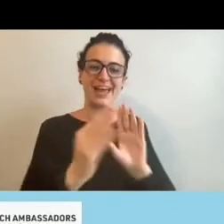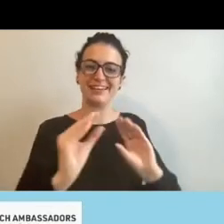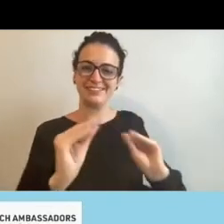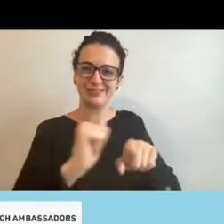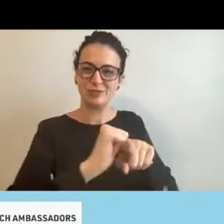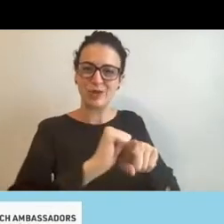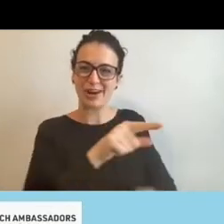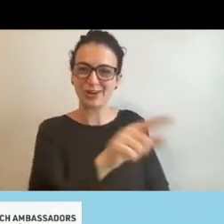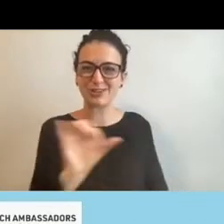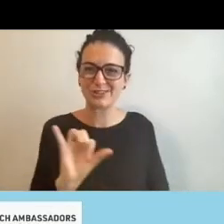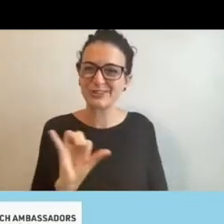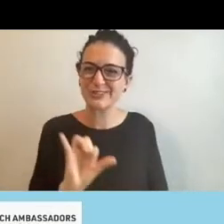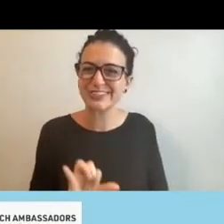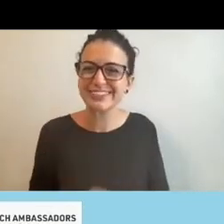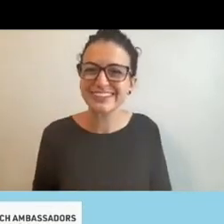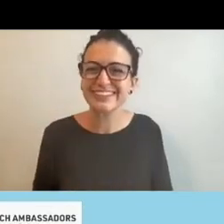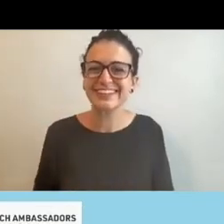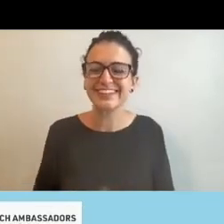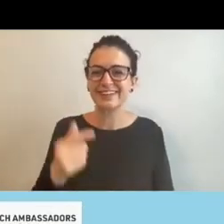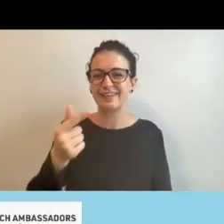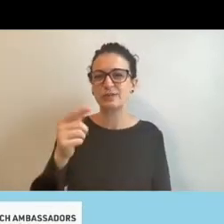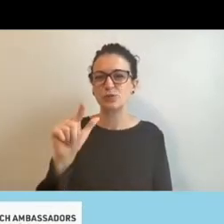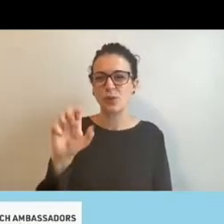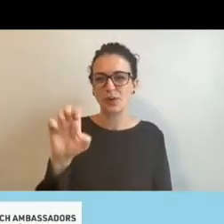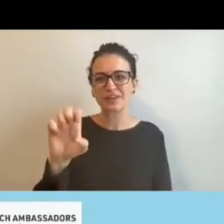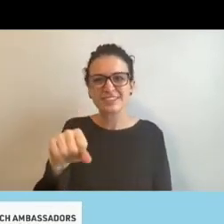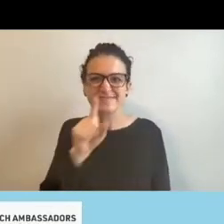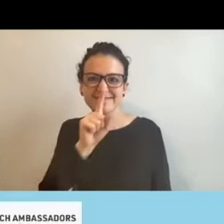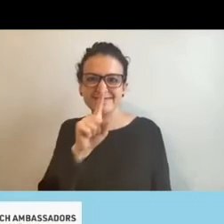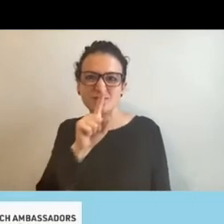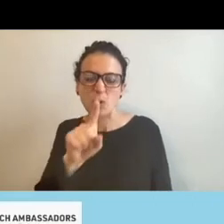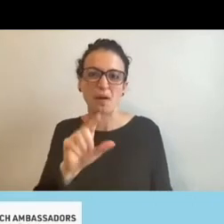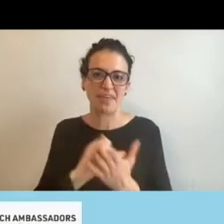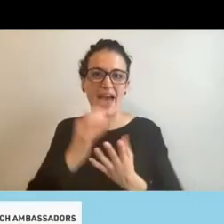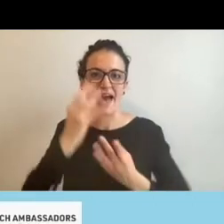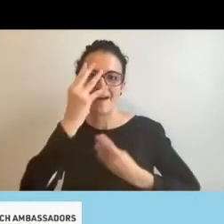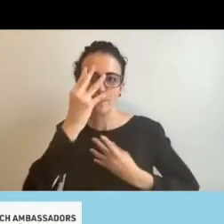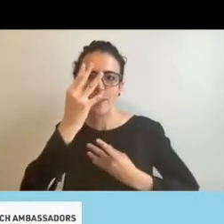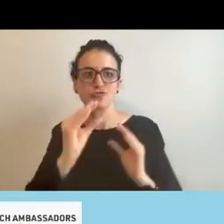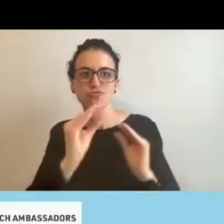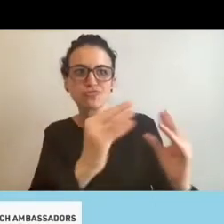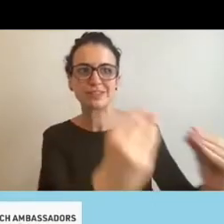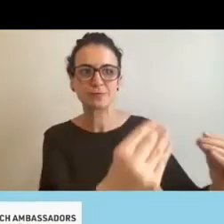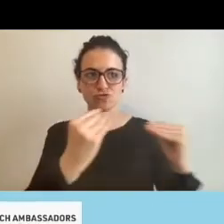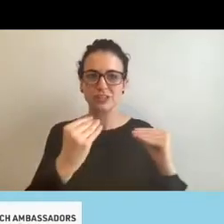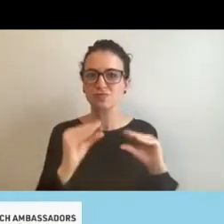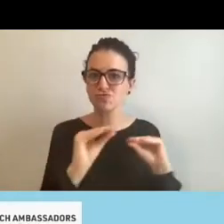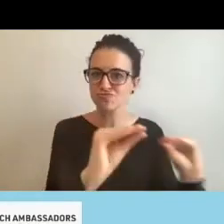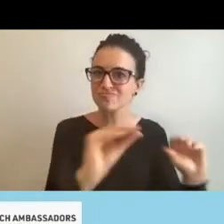go. A little information flowing in both directions. Yeah. If you're curious and you did not see Tanner's